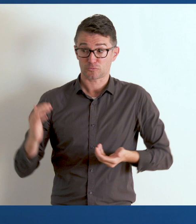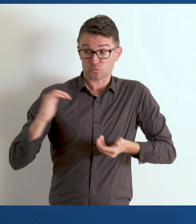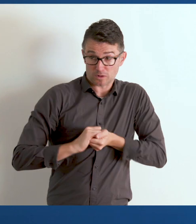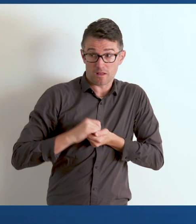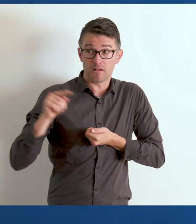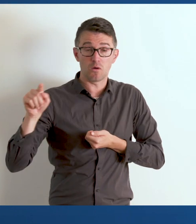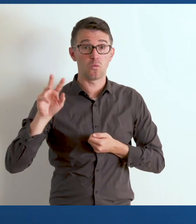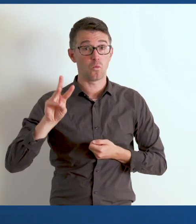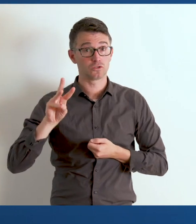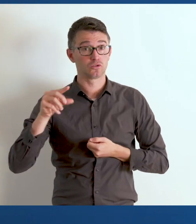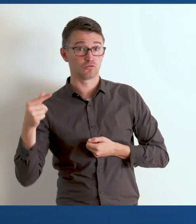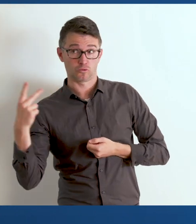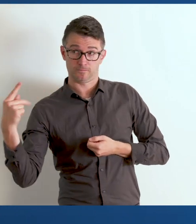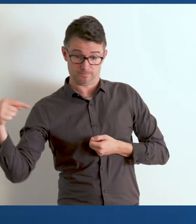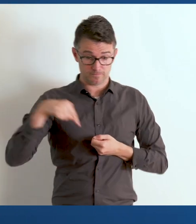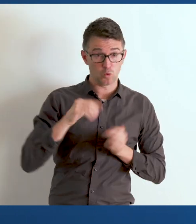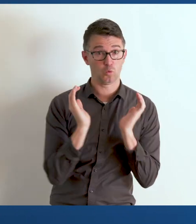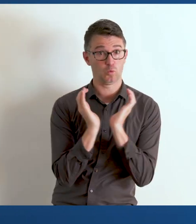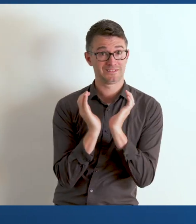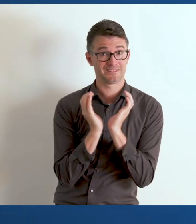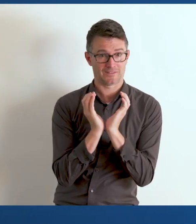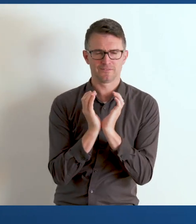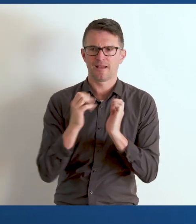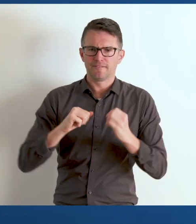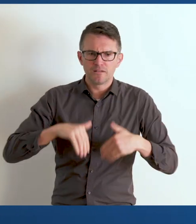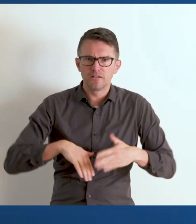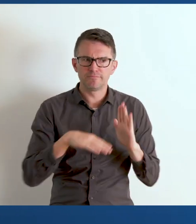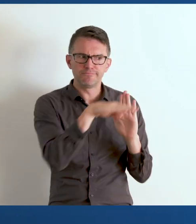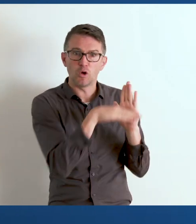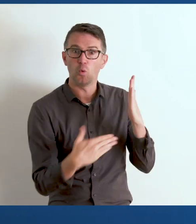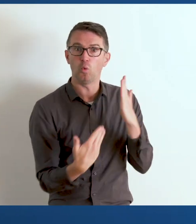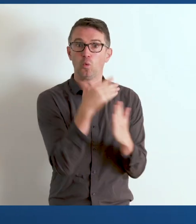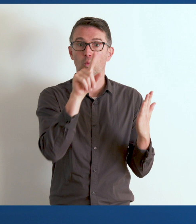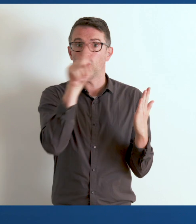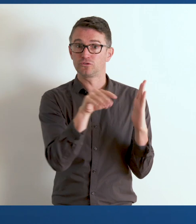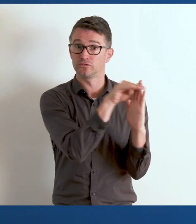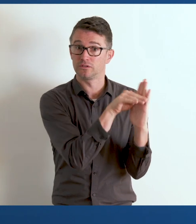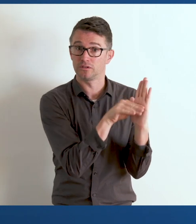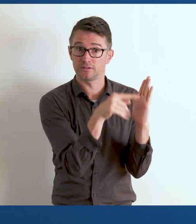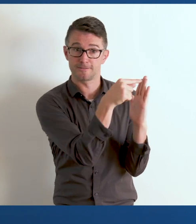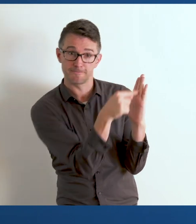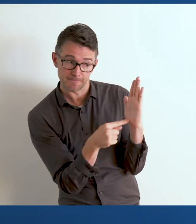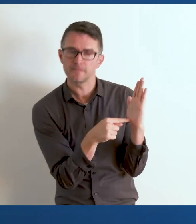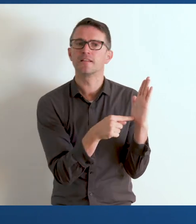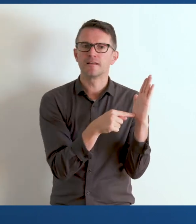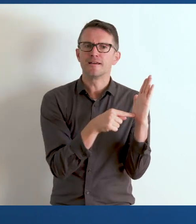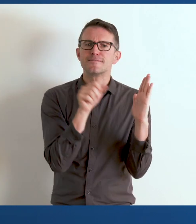Group, UNICEF has developed a new questionnaire that can be used to identify children with disabilities.